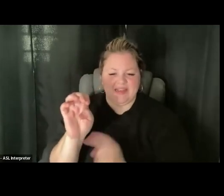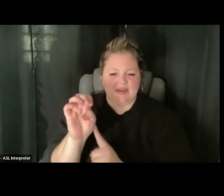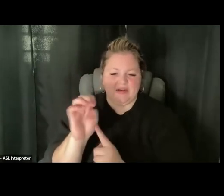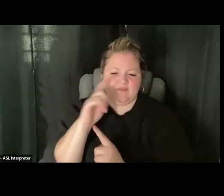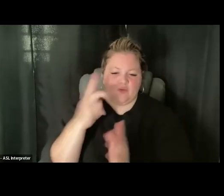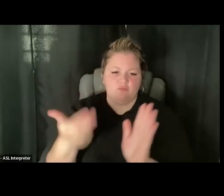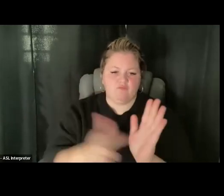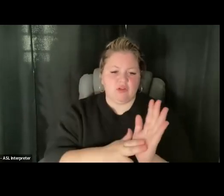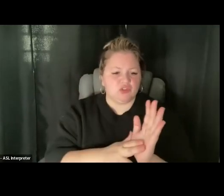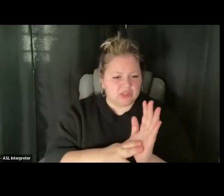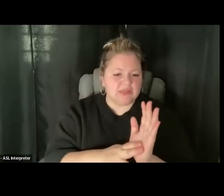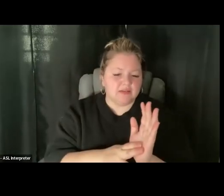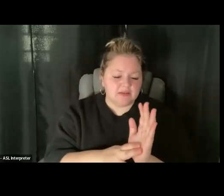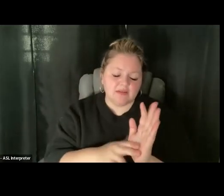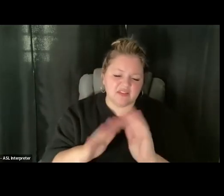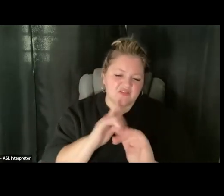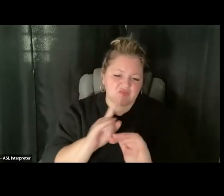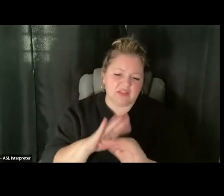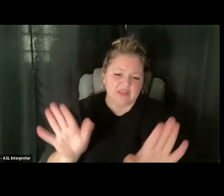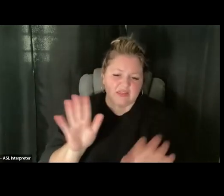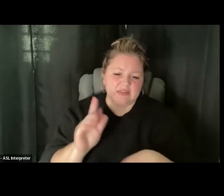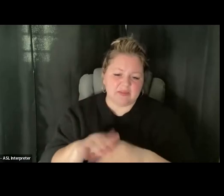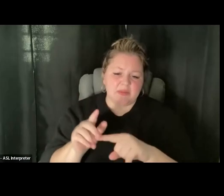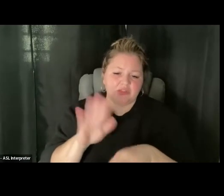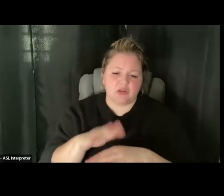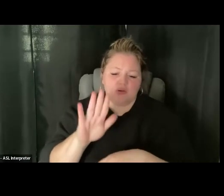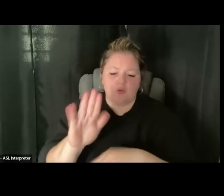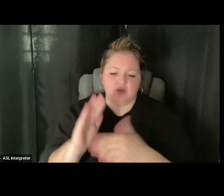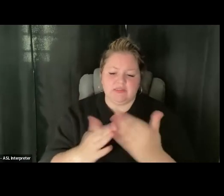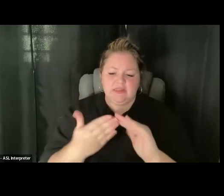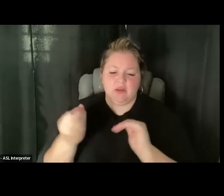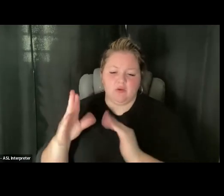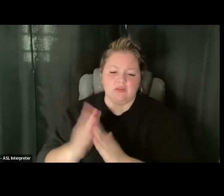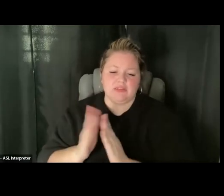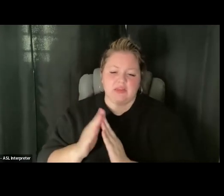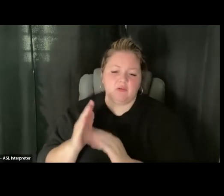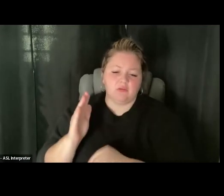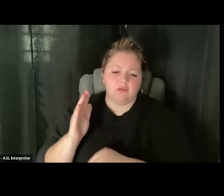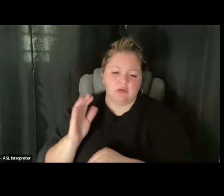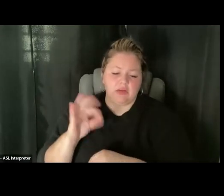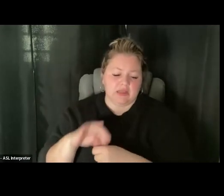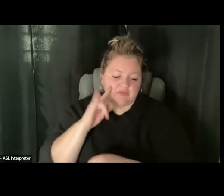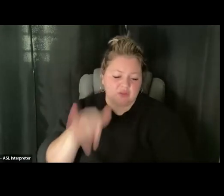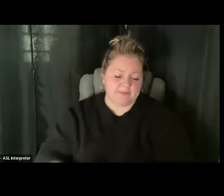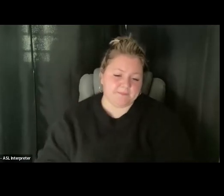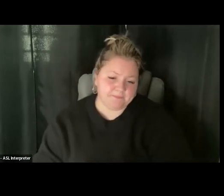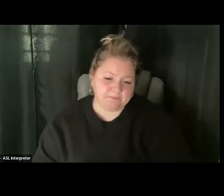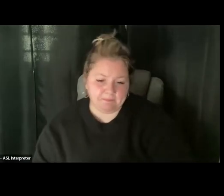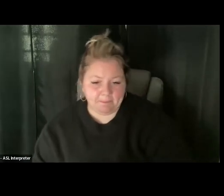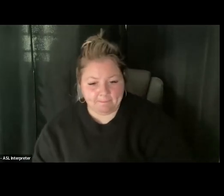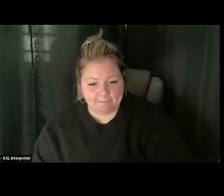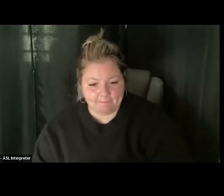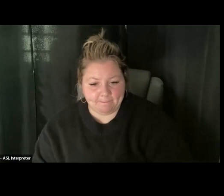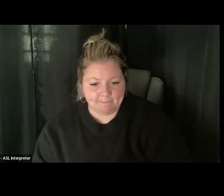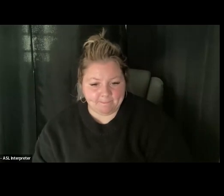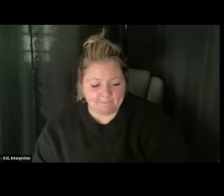that is dependent on when your city or town election is. Um, there's no opt out for this. Unlike other forms of